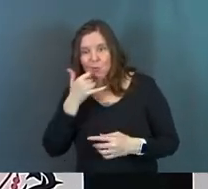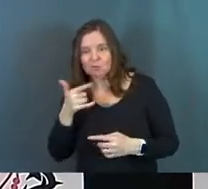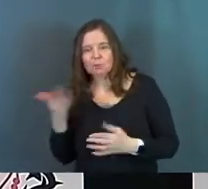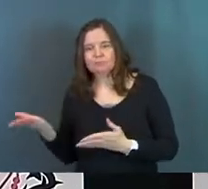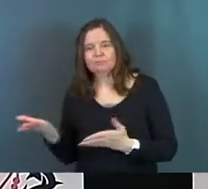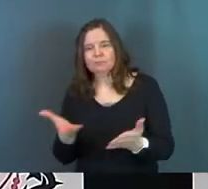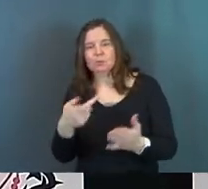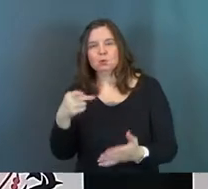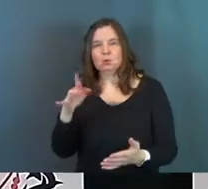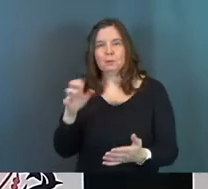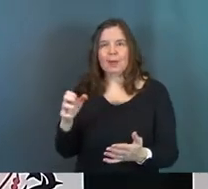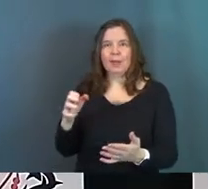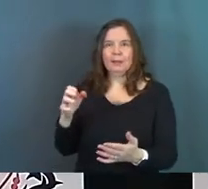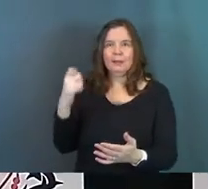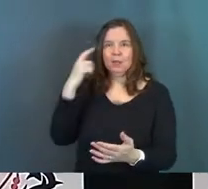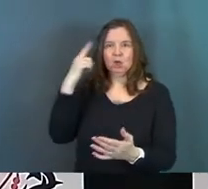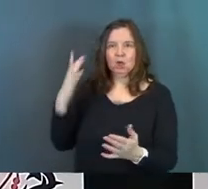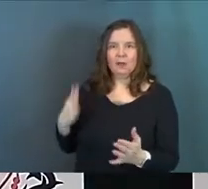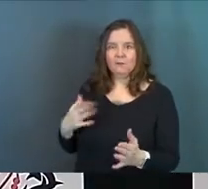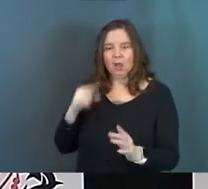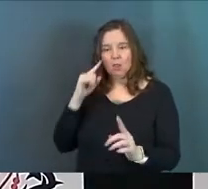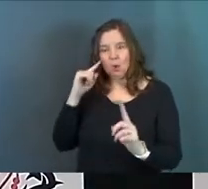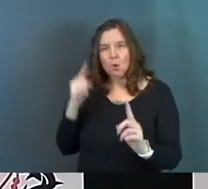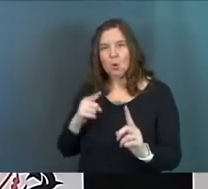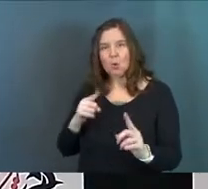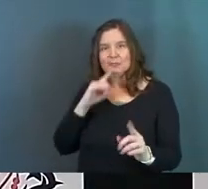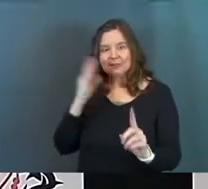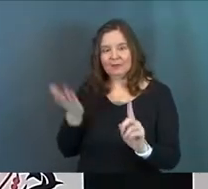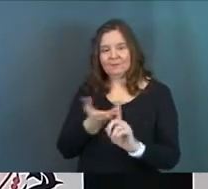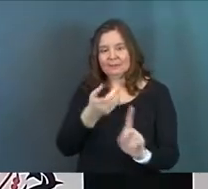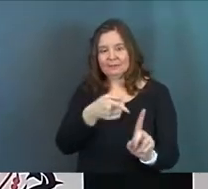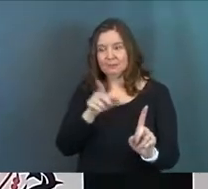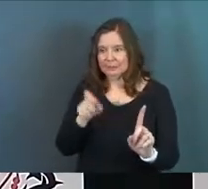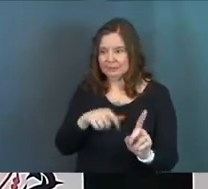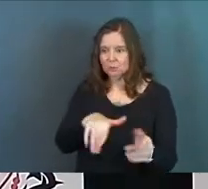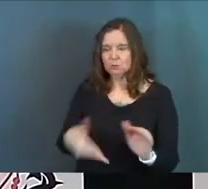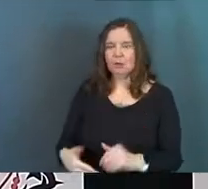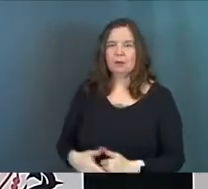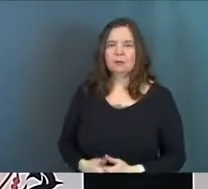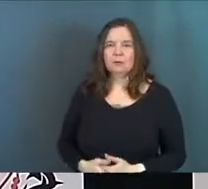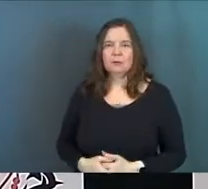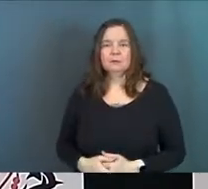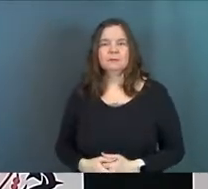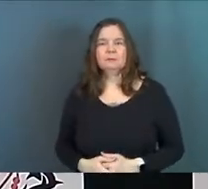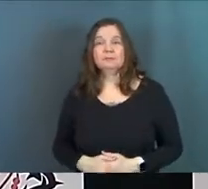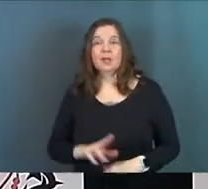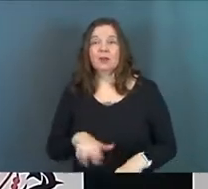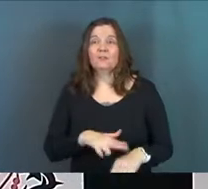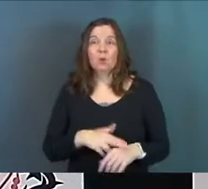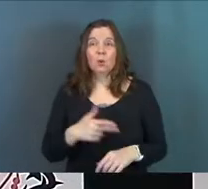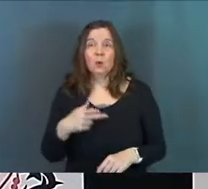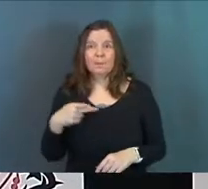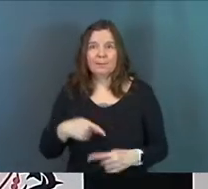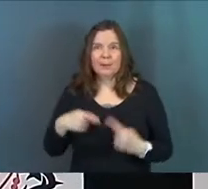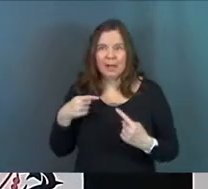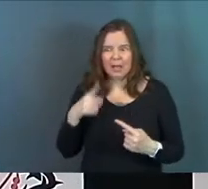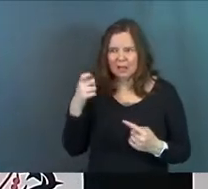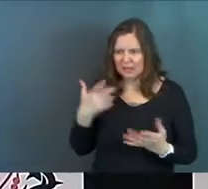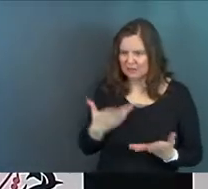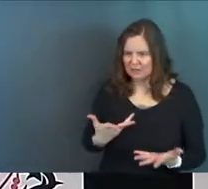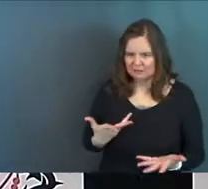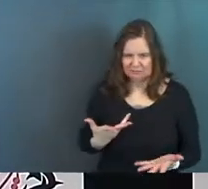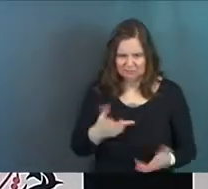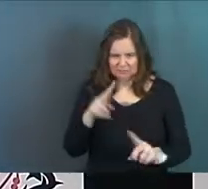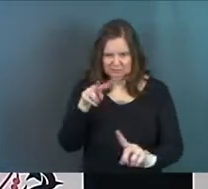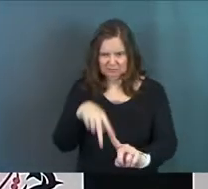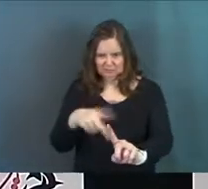So let's take him to Pilate. And our goal is let's convince Pilate that Jesus needs to die. So they go to do this. And of course, Pilate struggles, man. He's